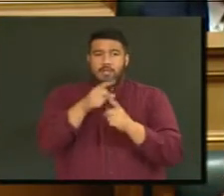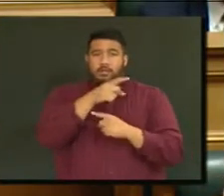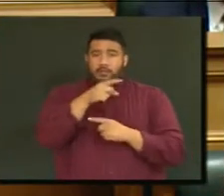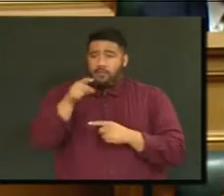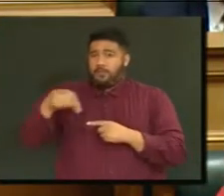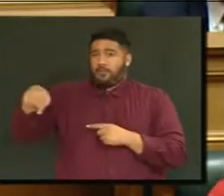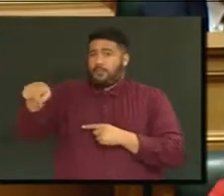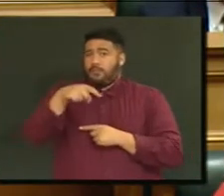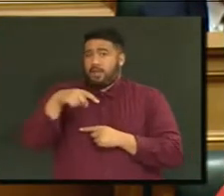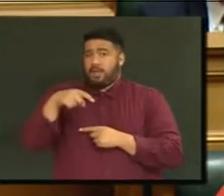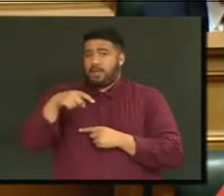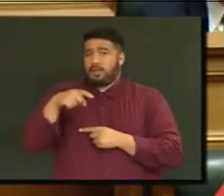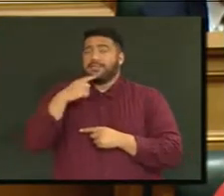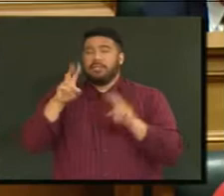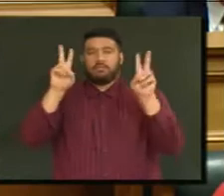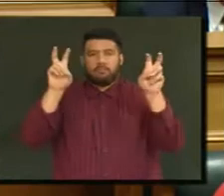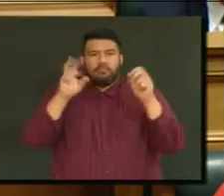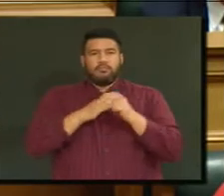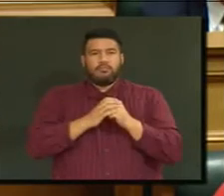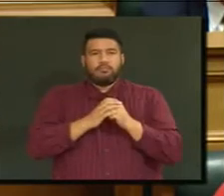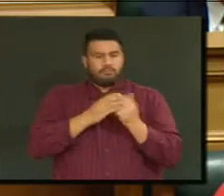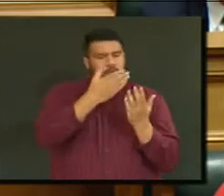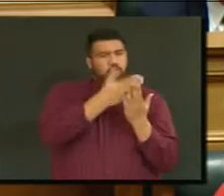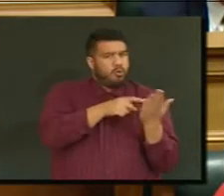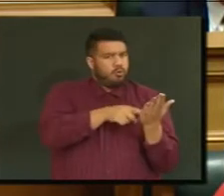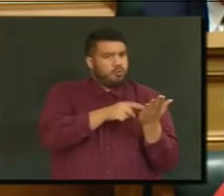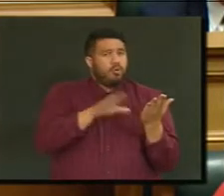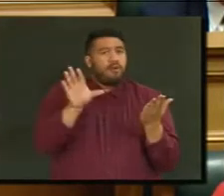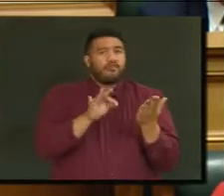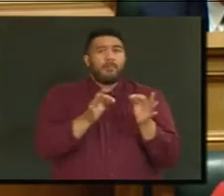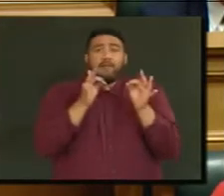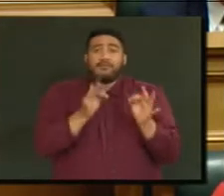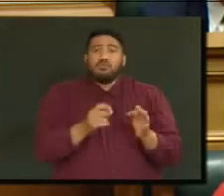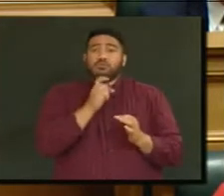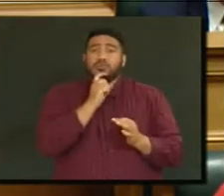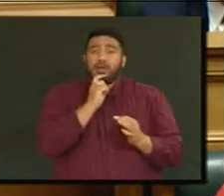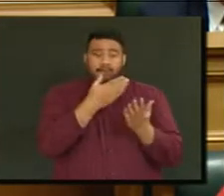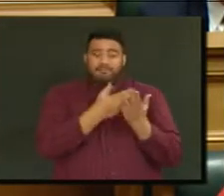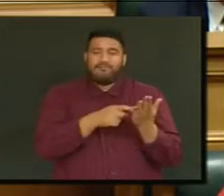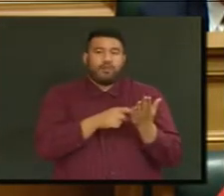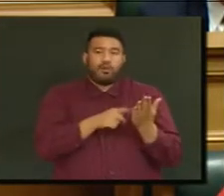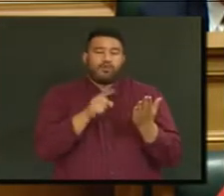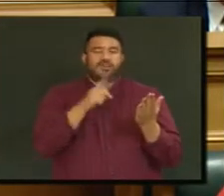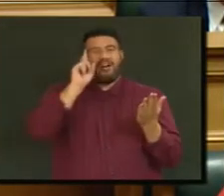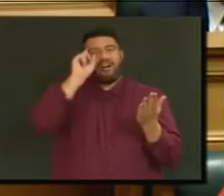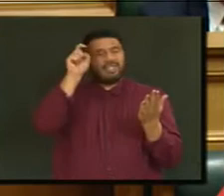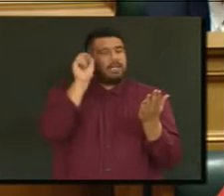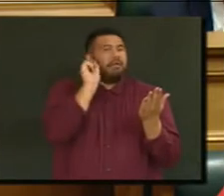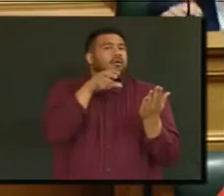quote, these are not proposals by officials, these were ideas that were